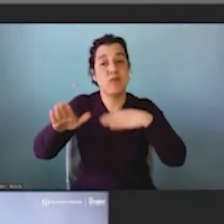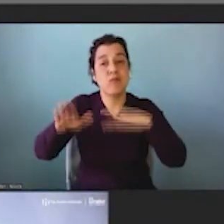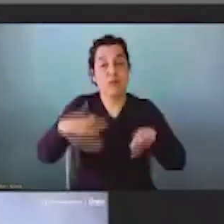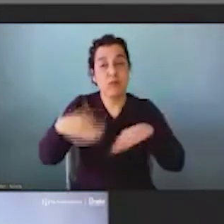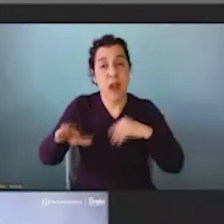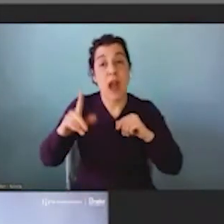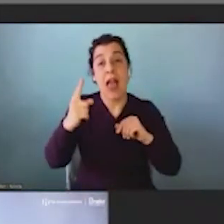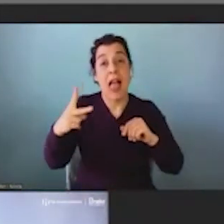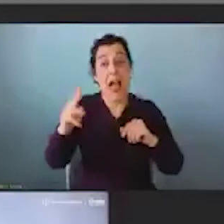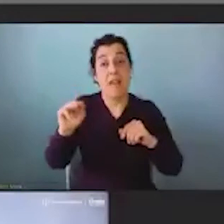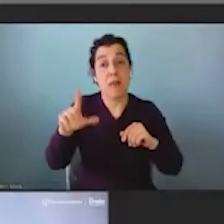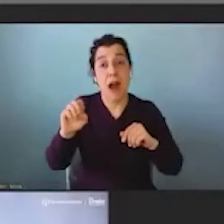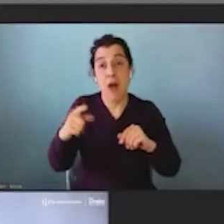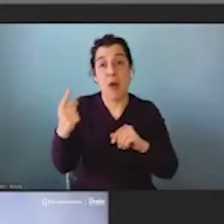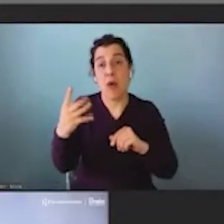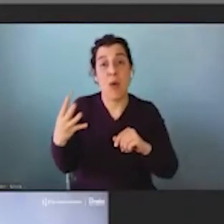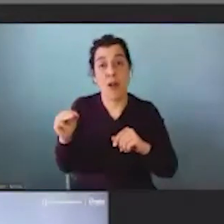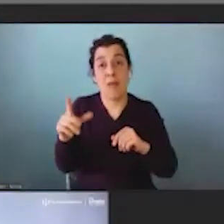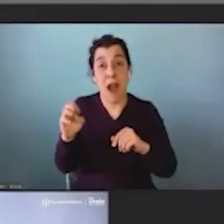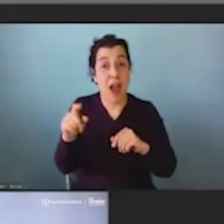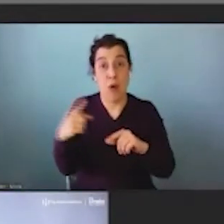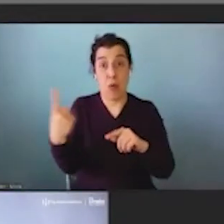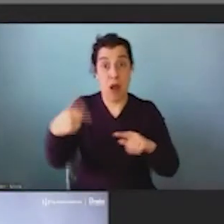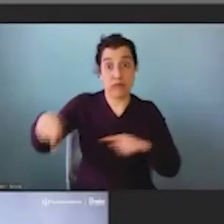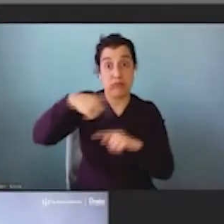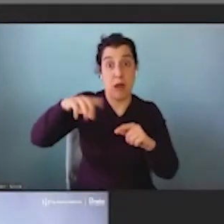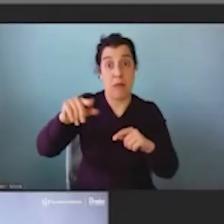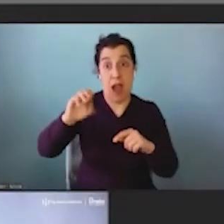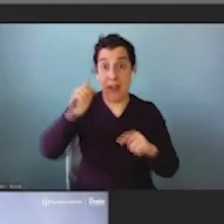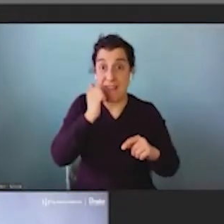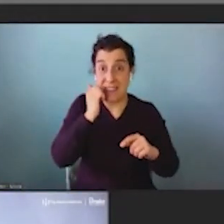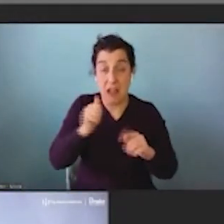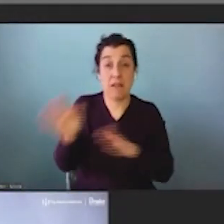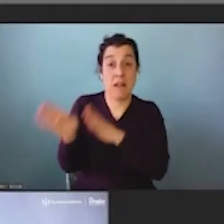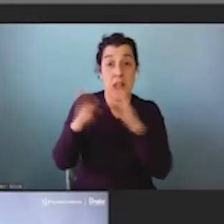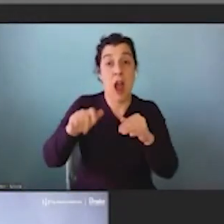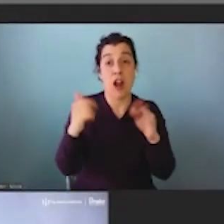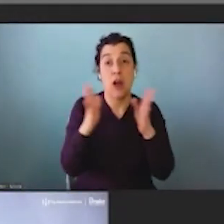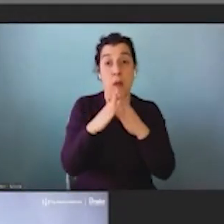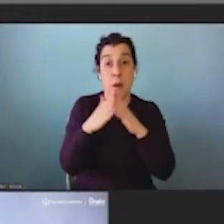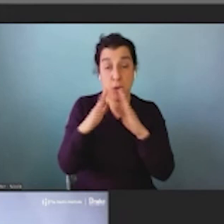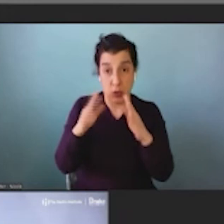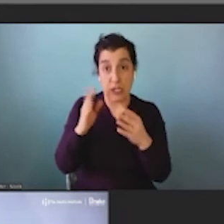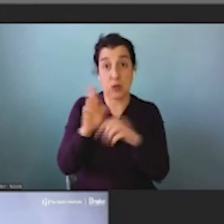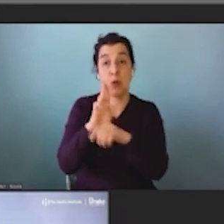a mile or a quarter mile or a mile every day. Another community used the money to,